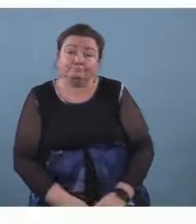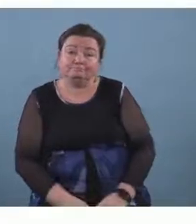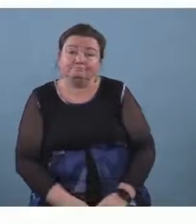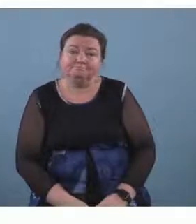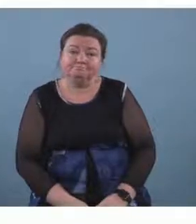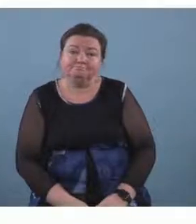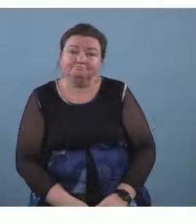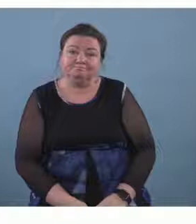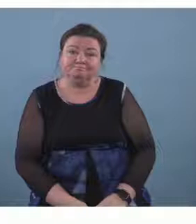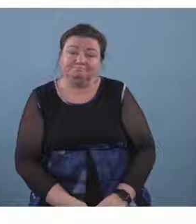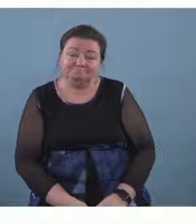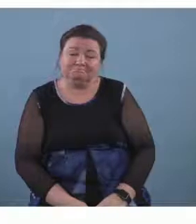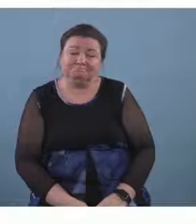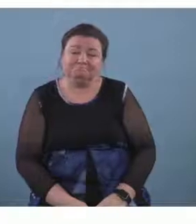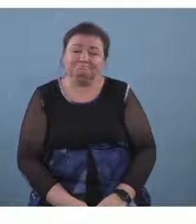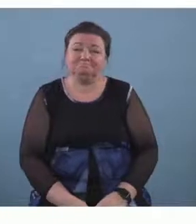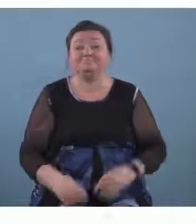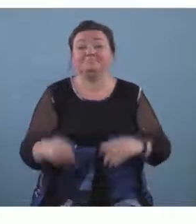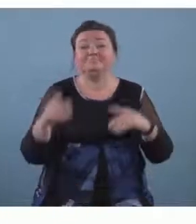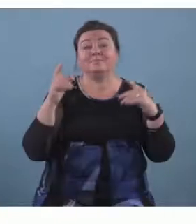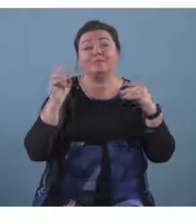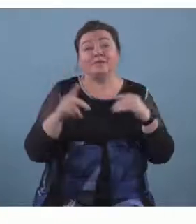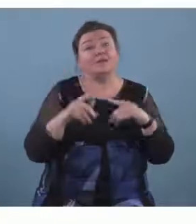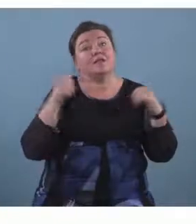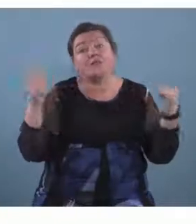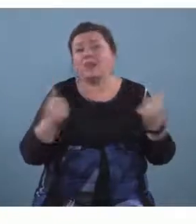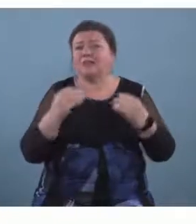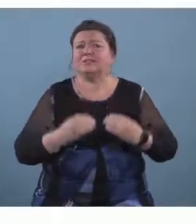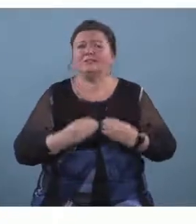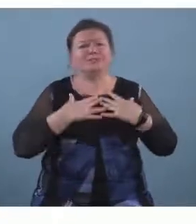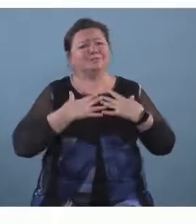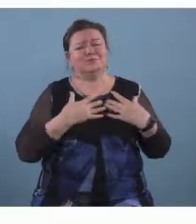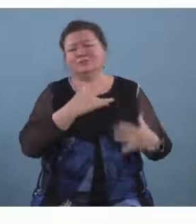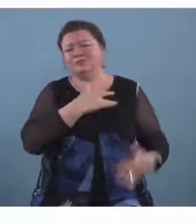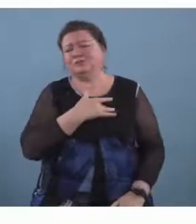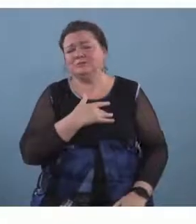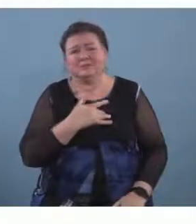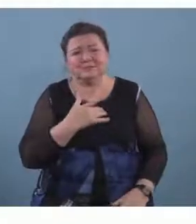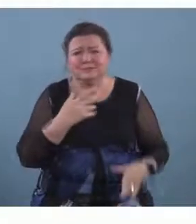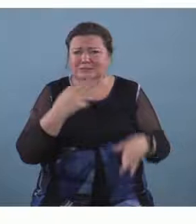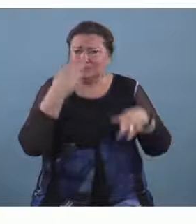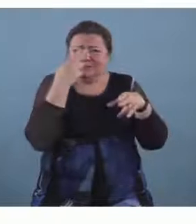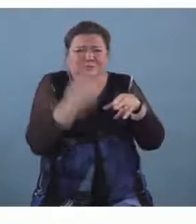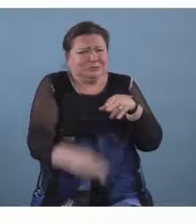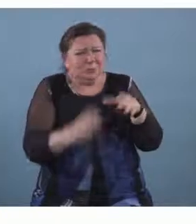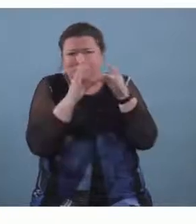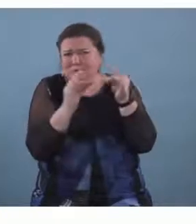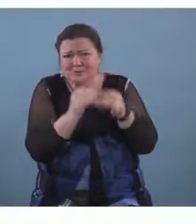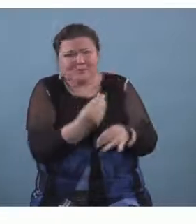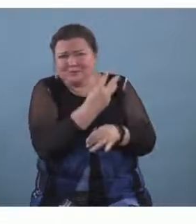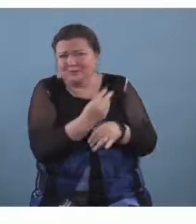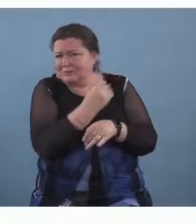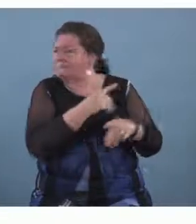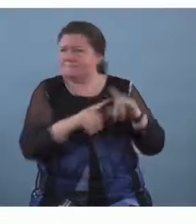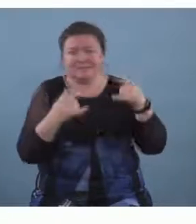okay so uh lots of inspiration here in a very short slideshow um but again